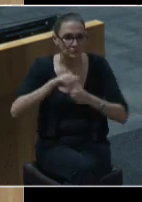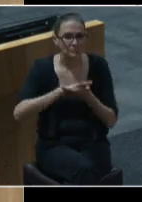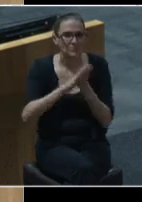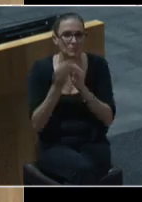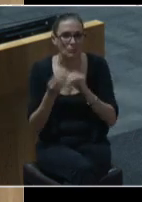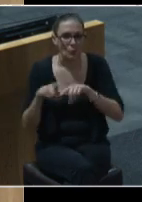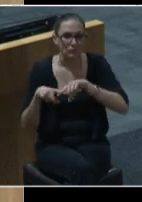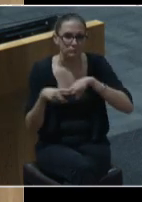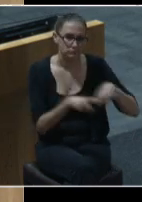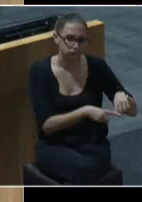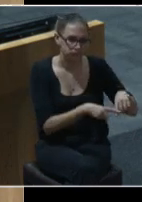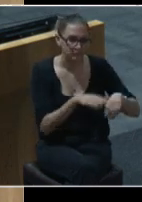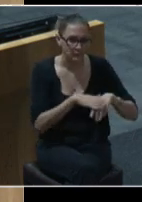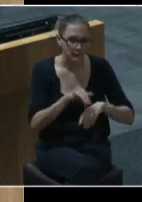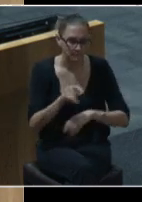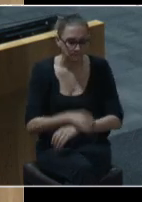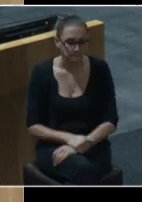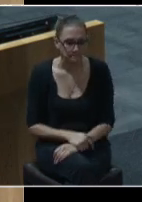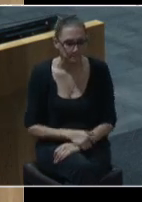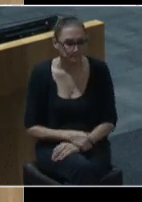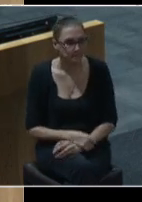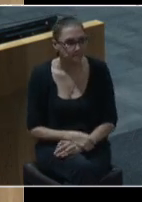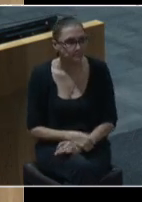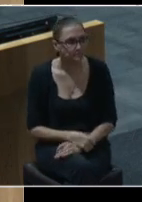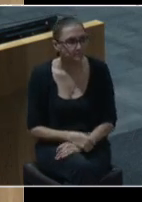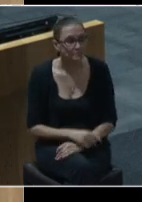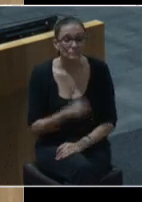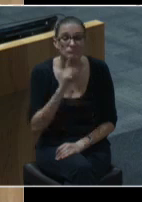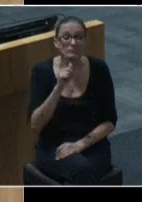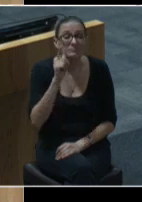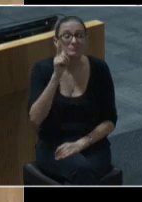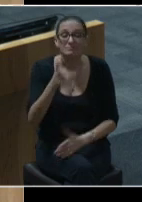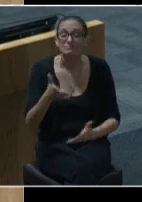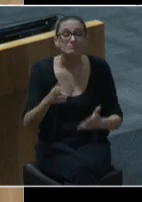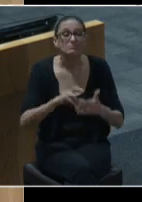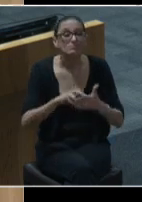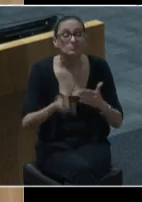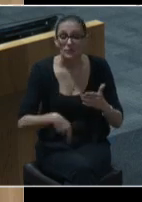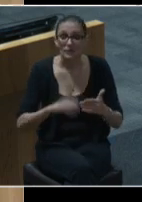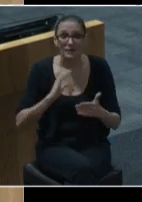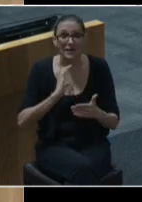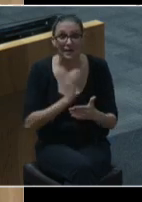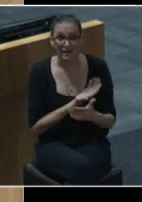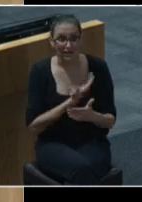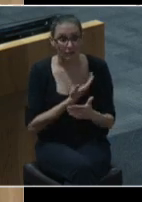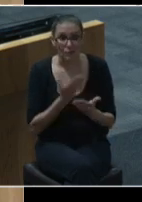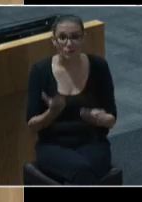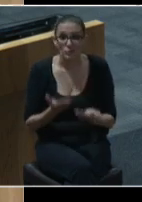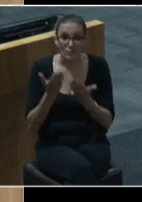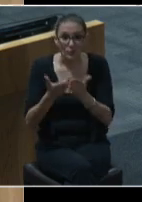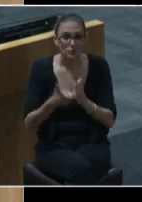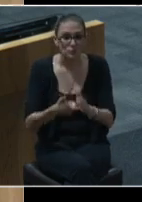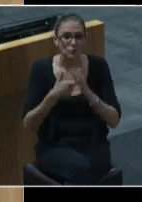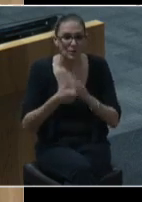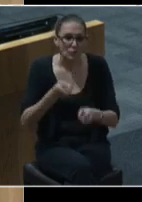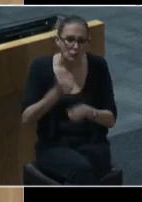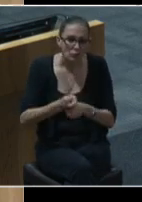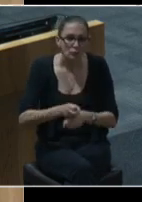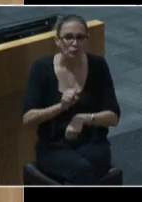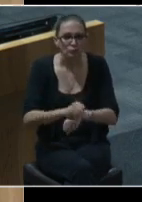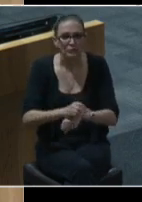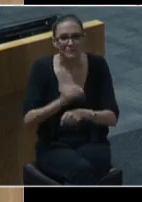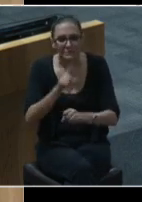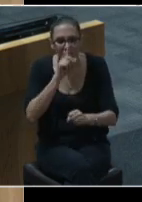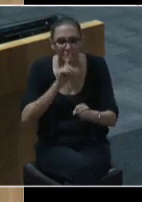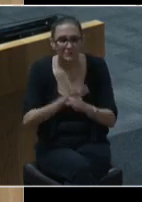reliant upon them. Ultimately, all of our proposals to increase resiliency require the hard work and dedication of the